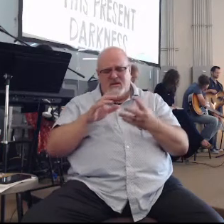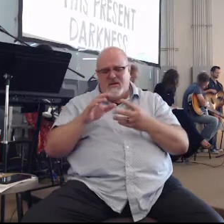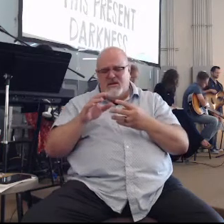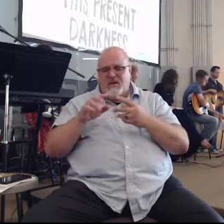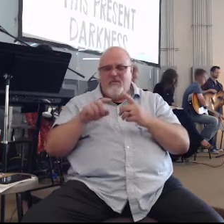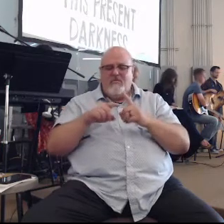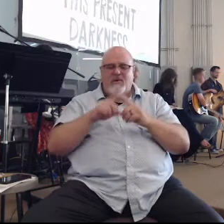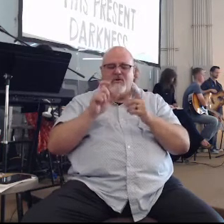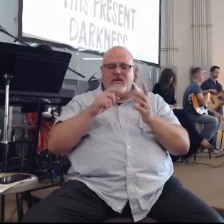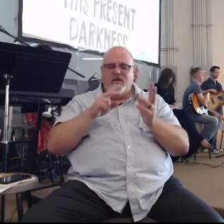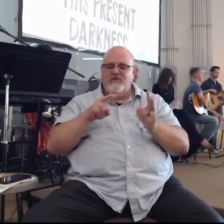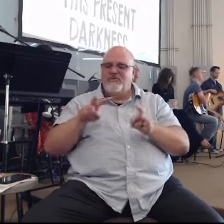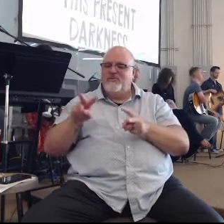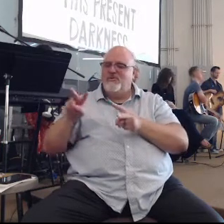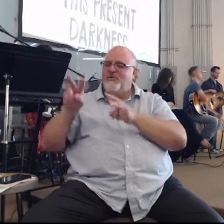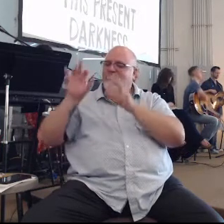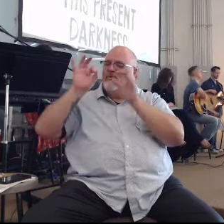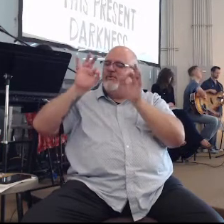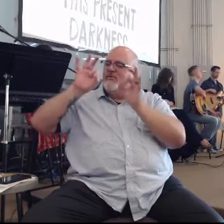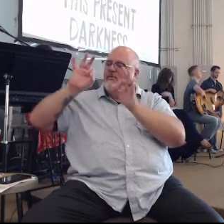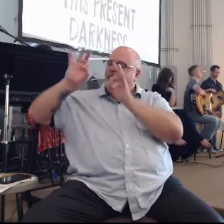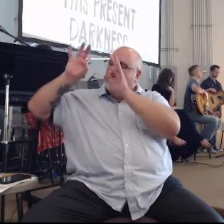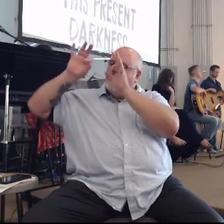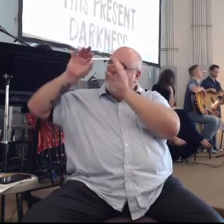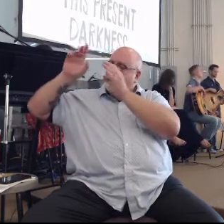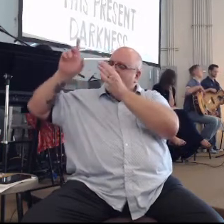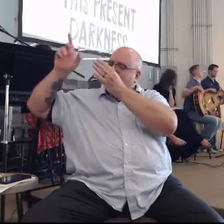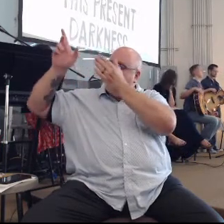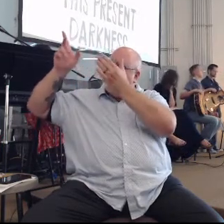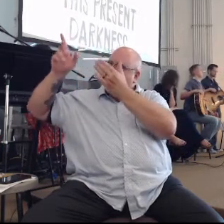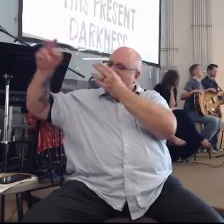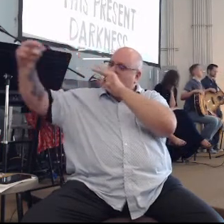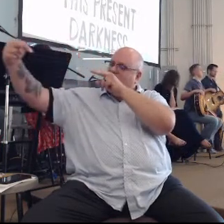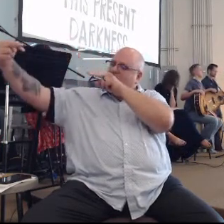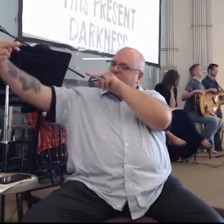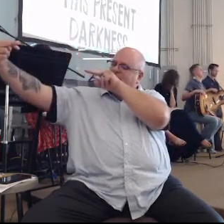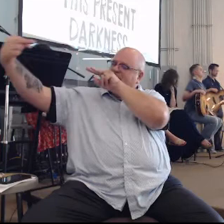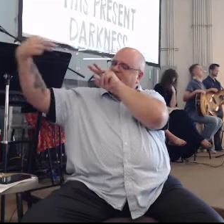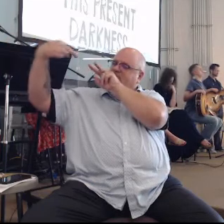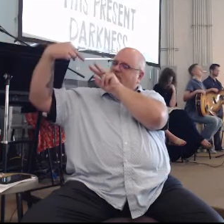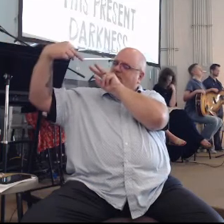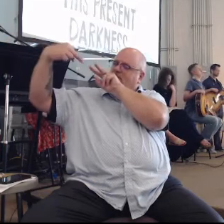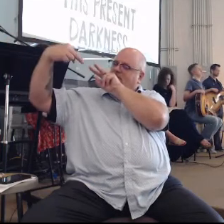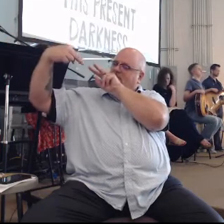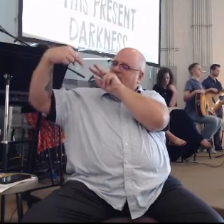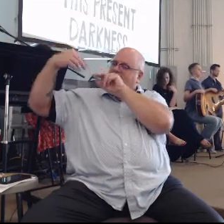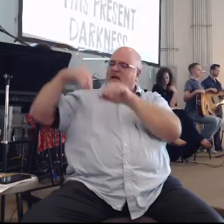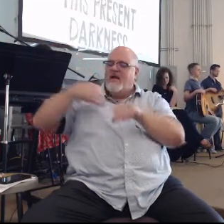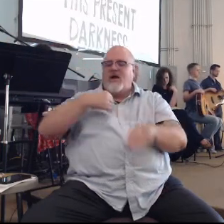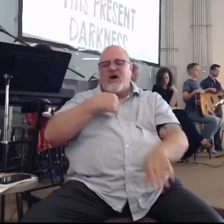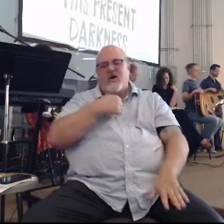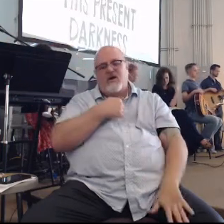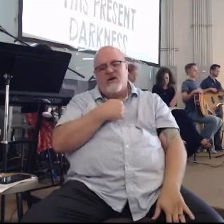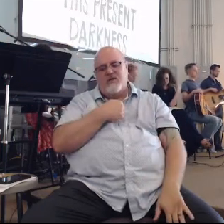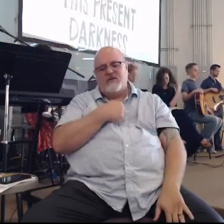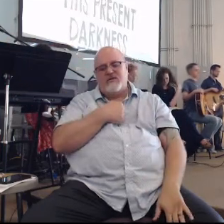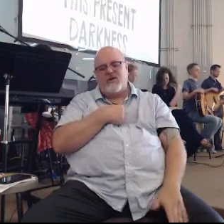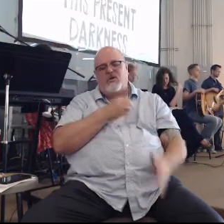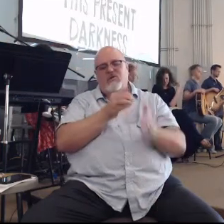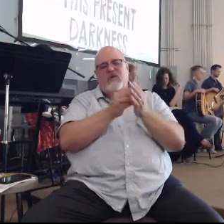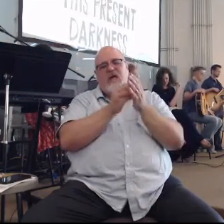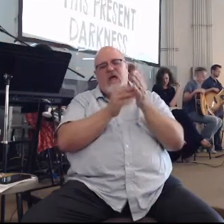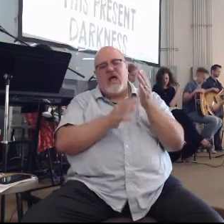tune to you, that our eyes would be looking into your eyes, and that our souls would be empty